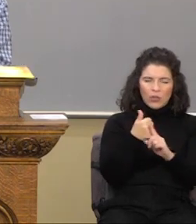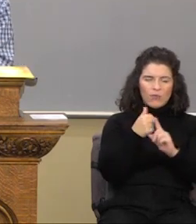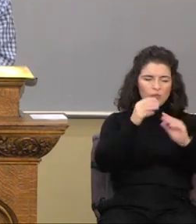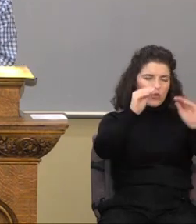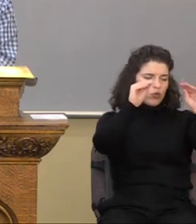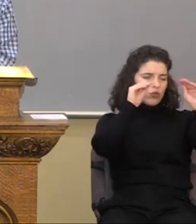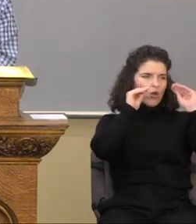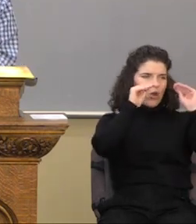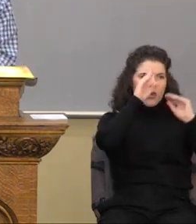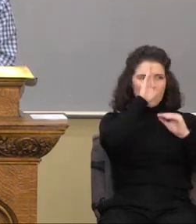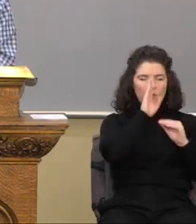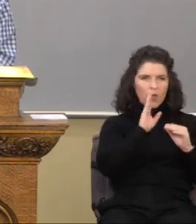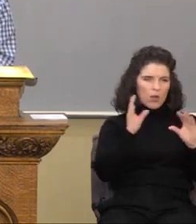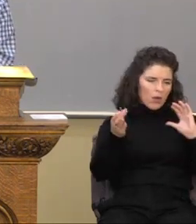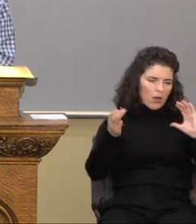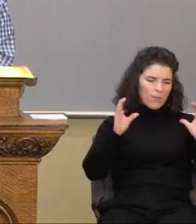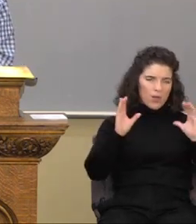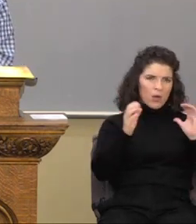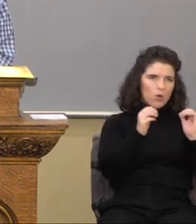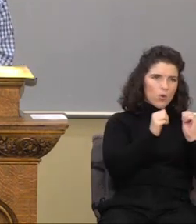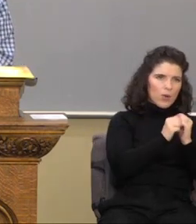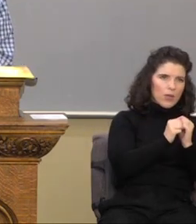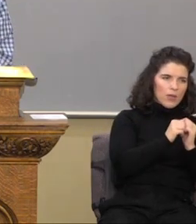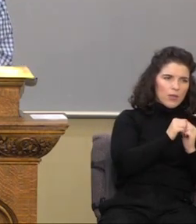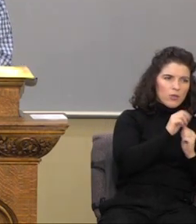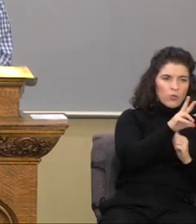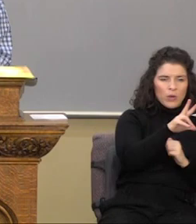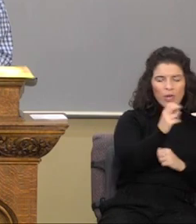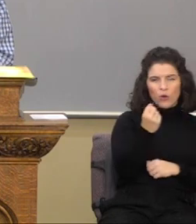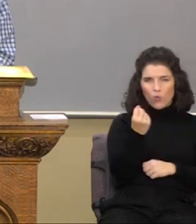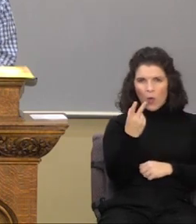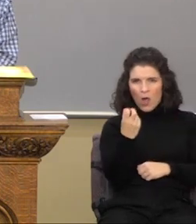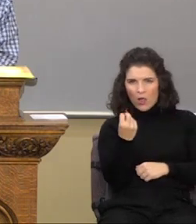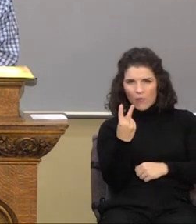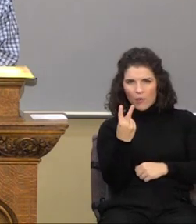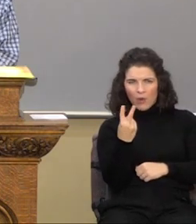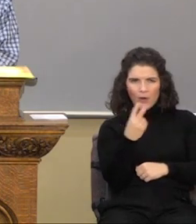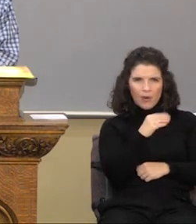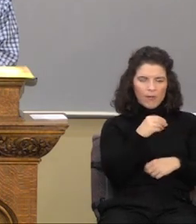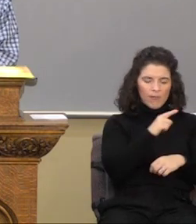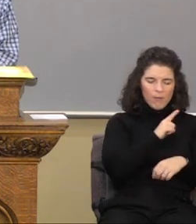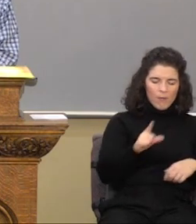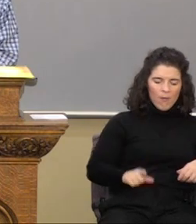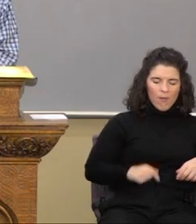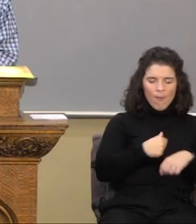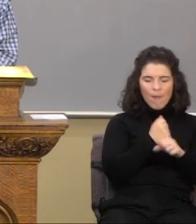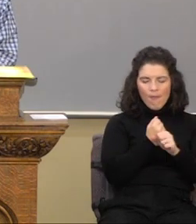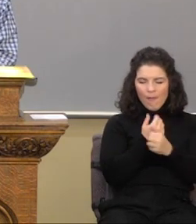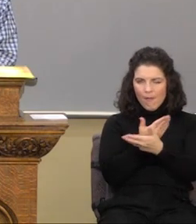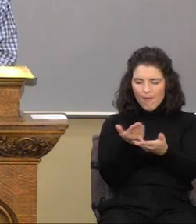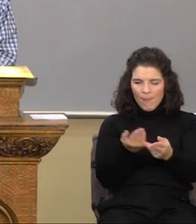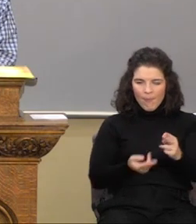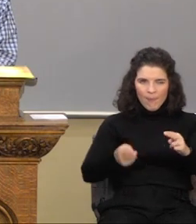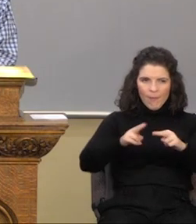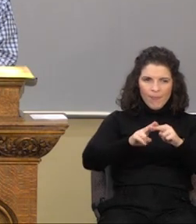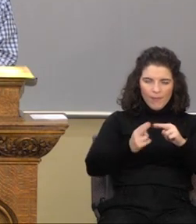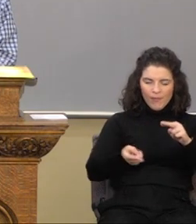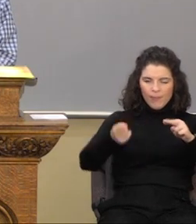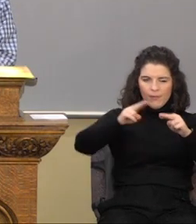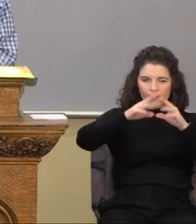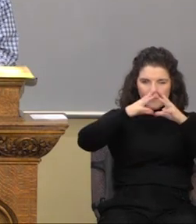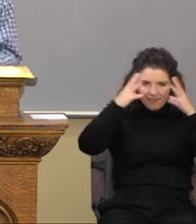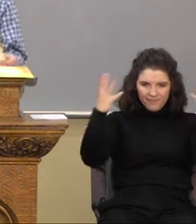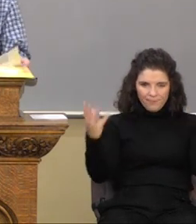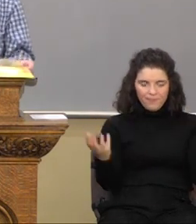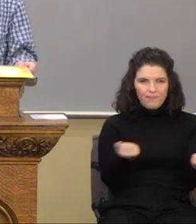Compare that with chapter three and verse 12 again. And the Lord make you to increase and abound in love one